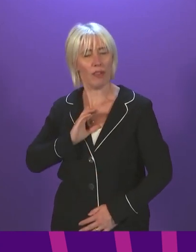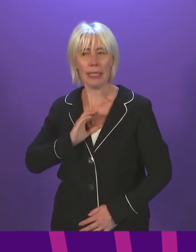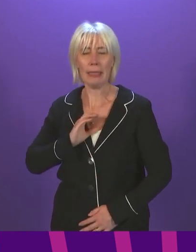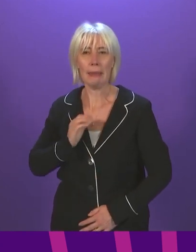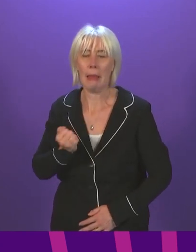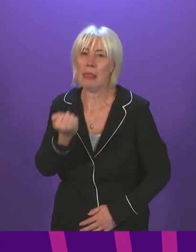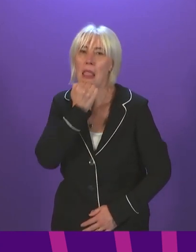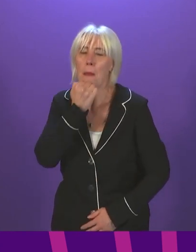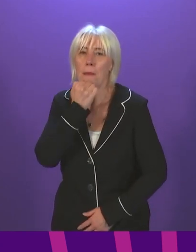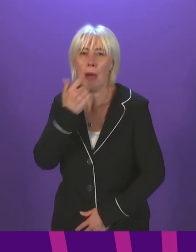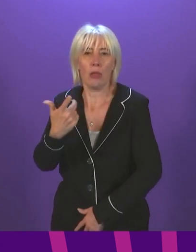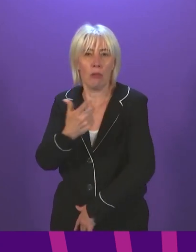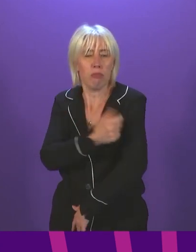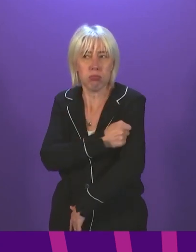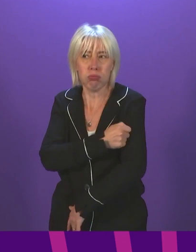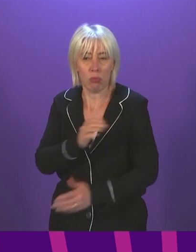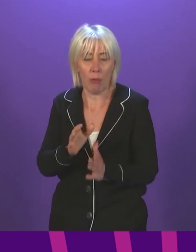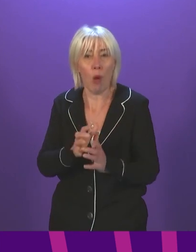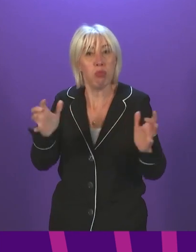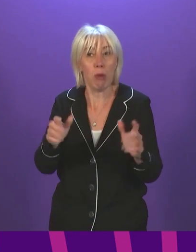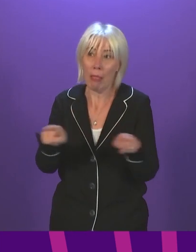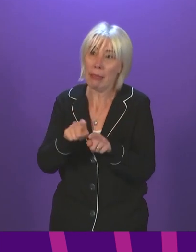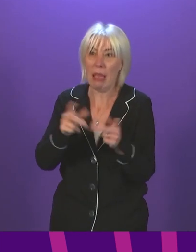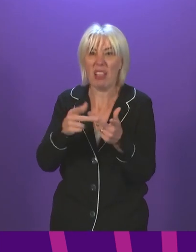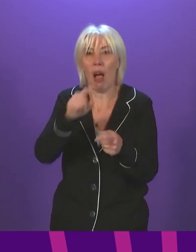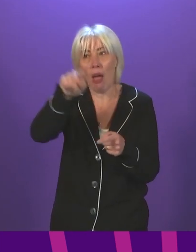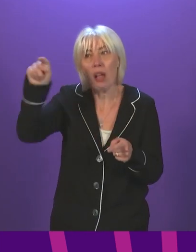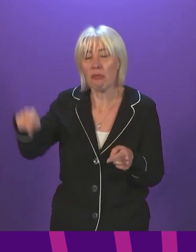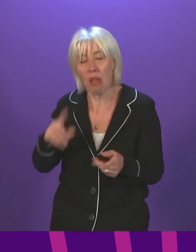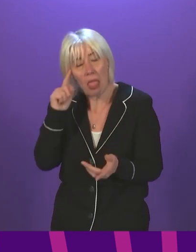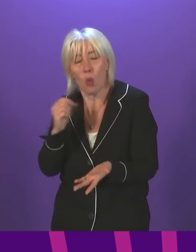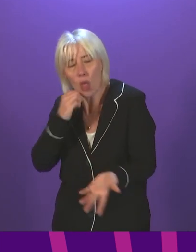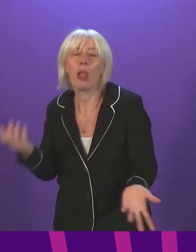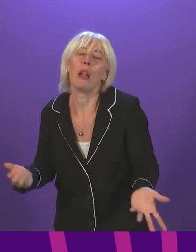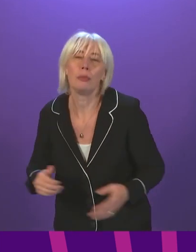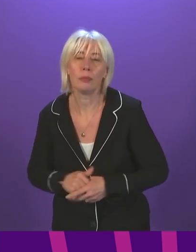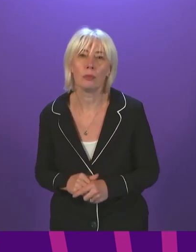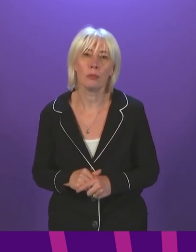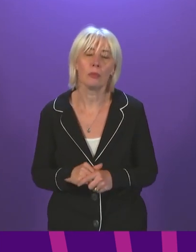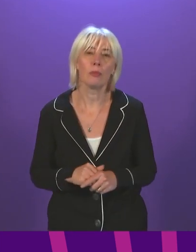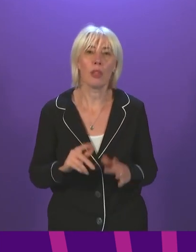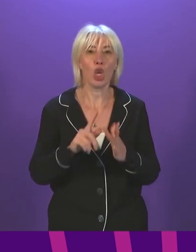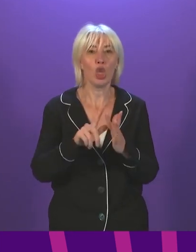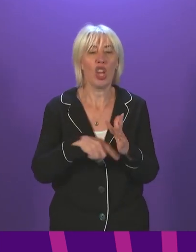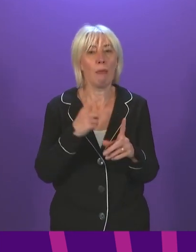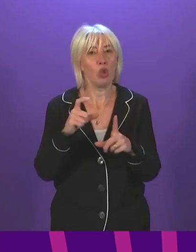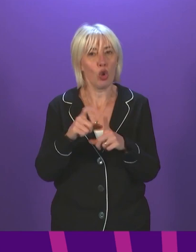levels in this age group as good as we have in other age groups as well. James Dornan, be followed by Rona Mackay.